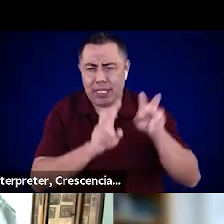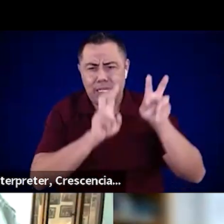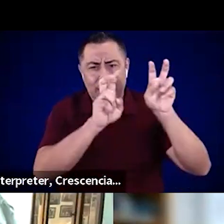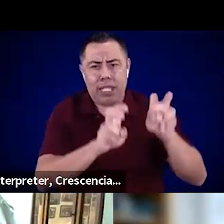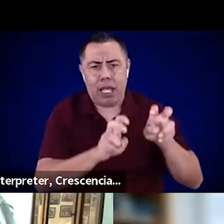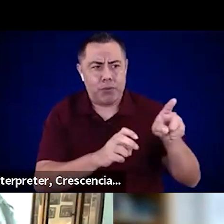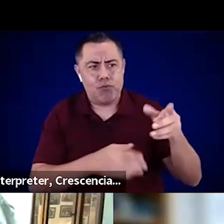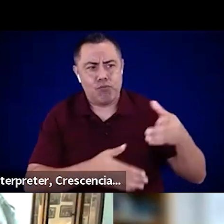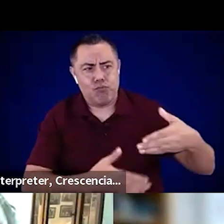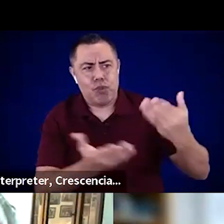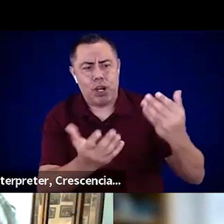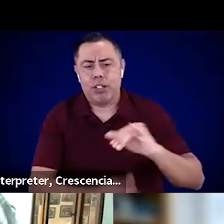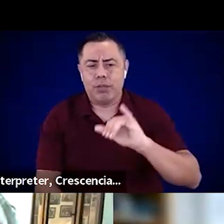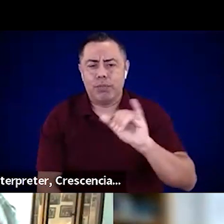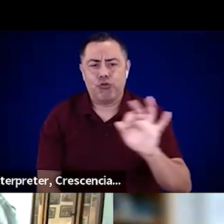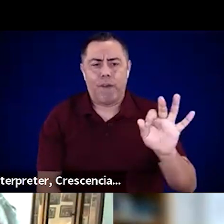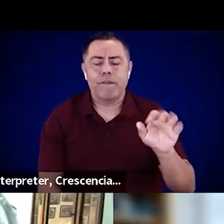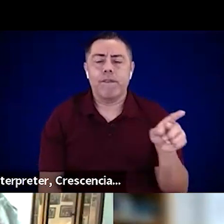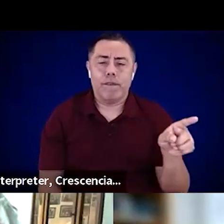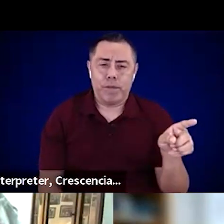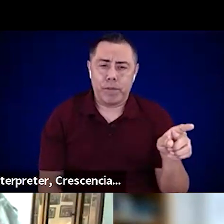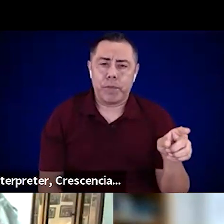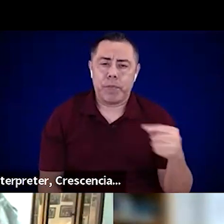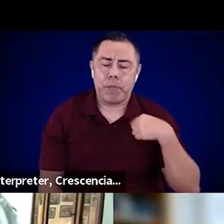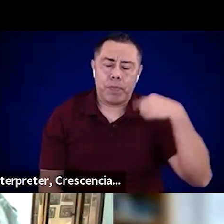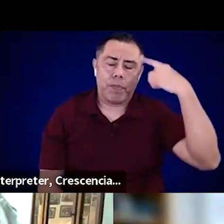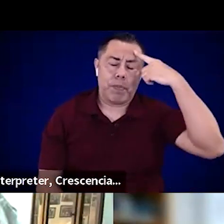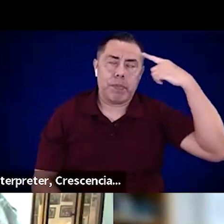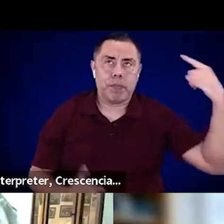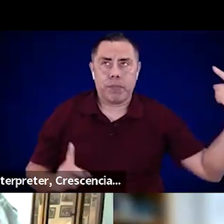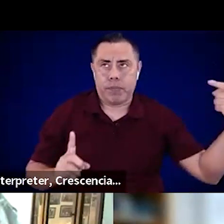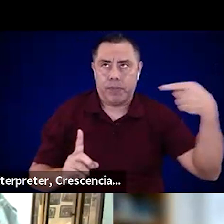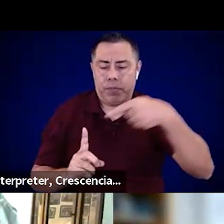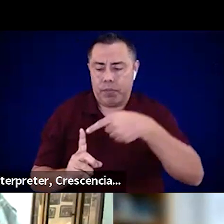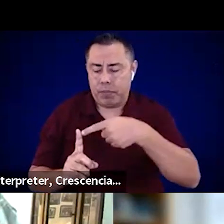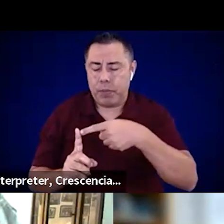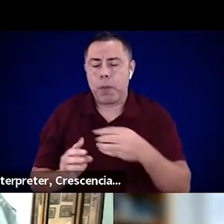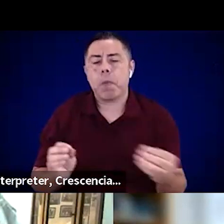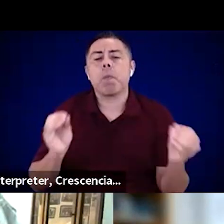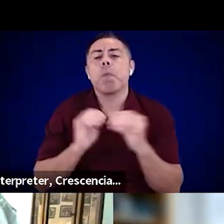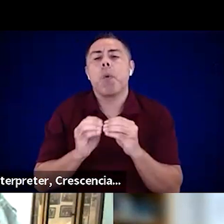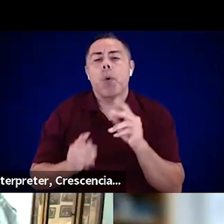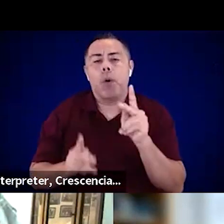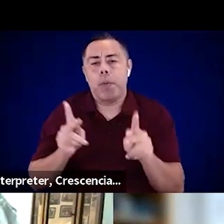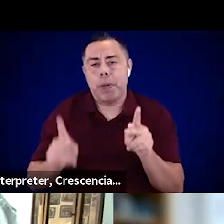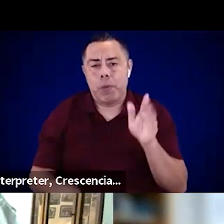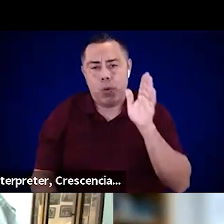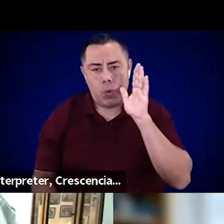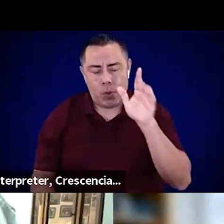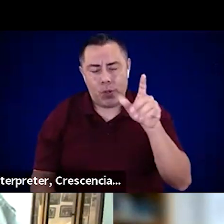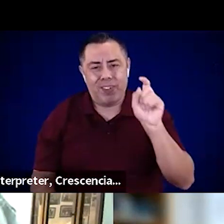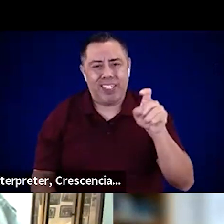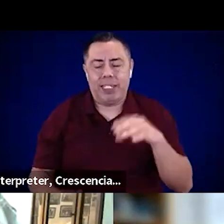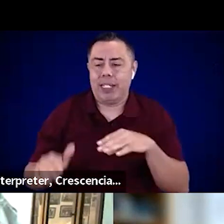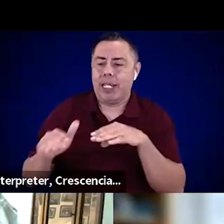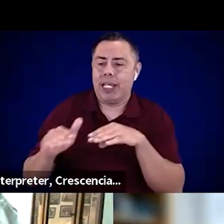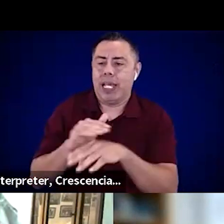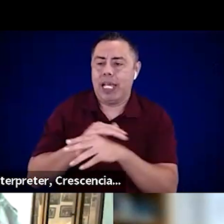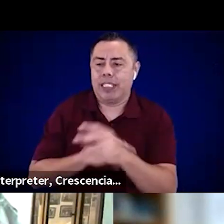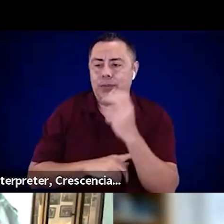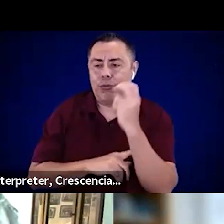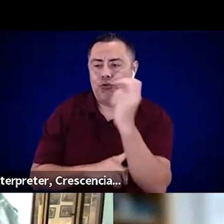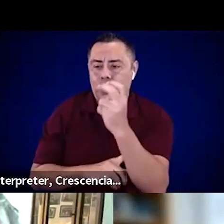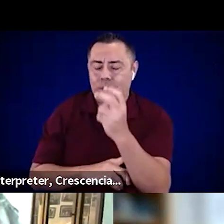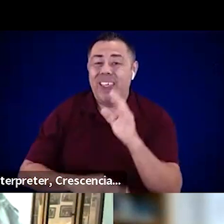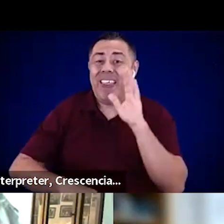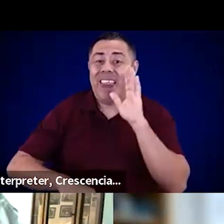that notion about there's going to be more people that need accessible transportation. Then there are accessible resources to deploy.